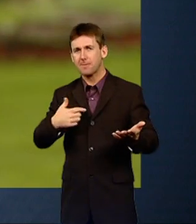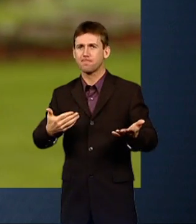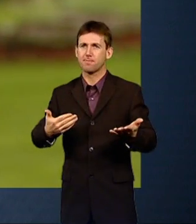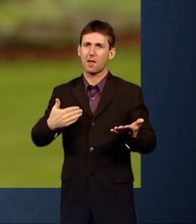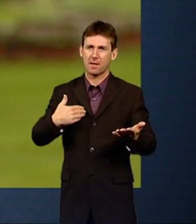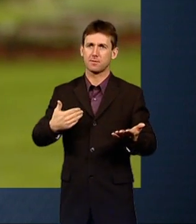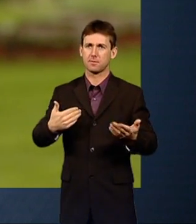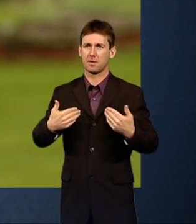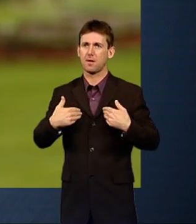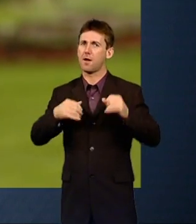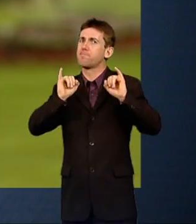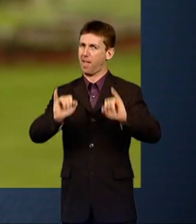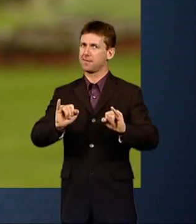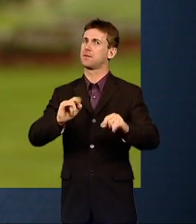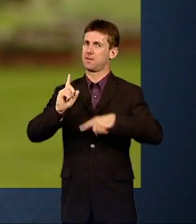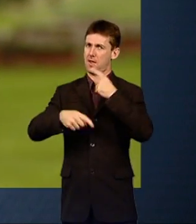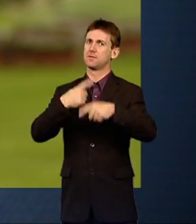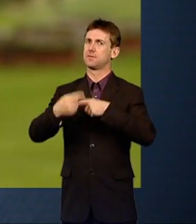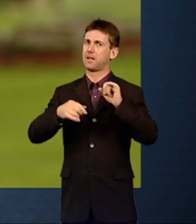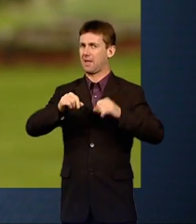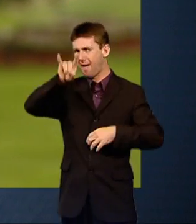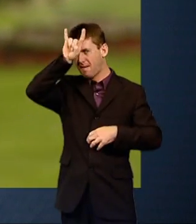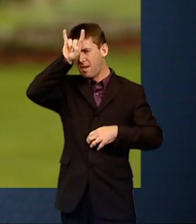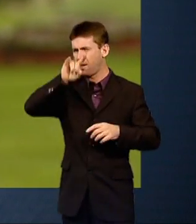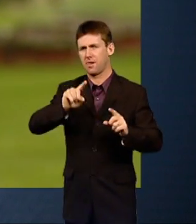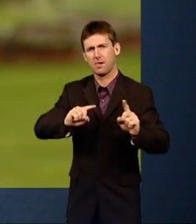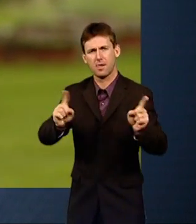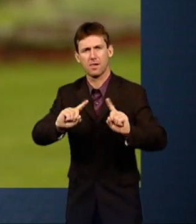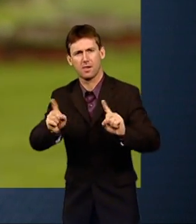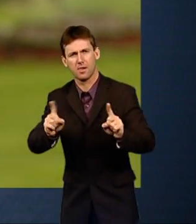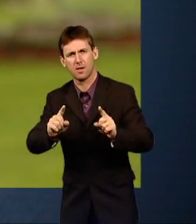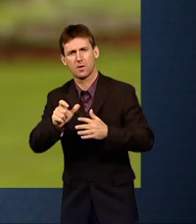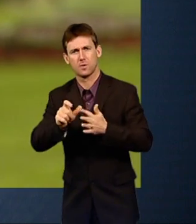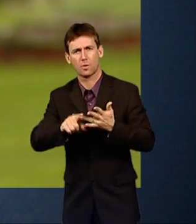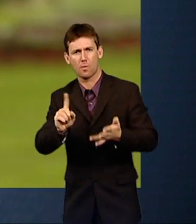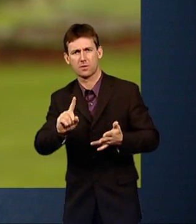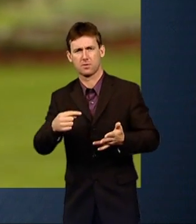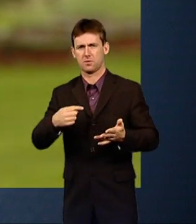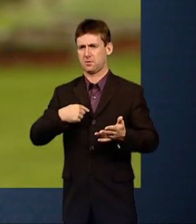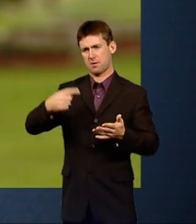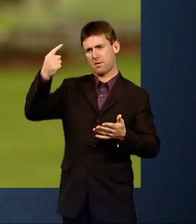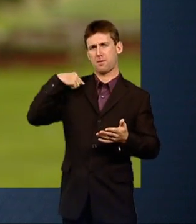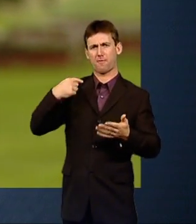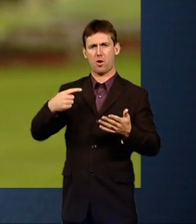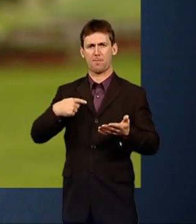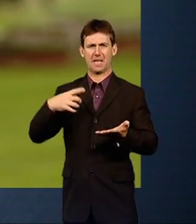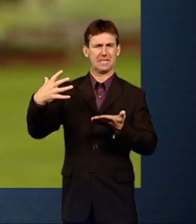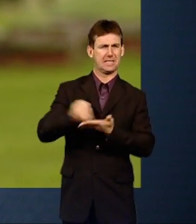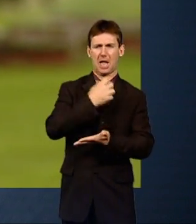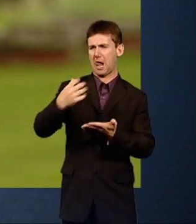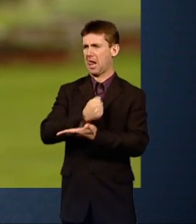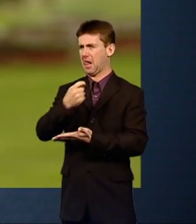Bad Yaz. Evil. What sort of things would Bad Yaz do? Bad Yaz would steal. Fight.